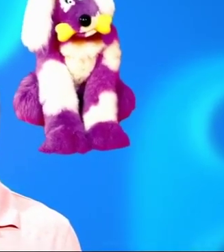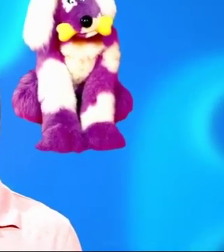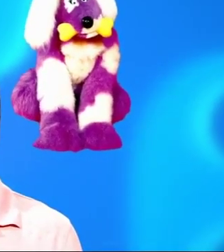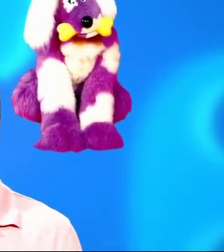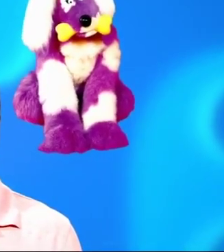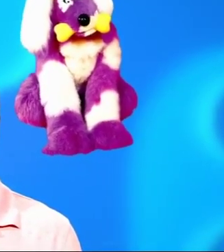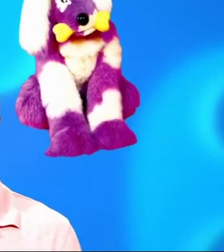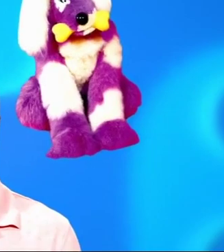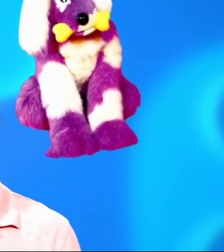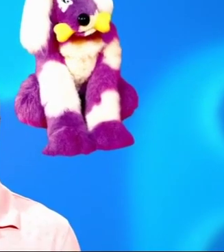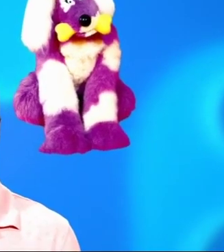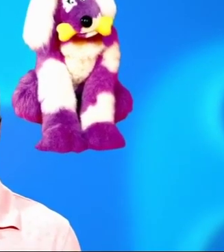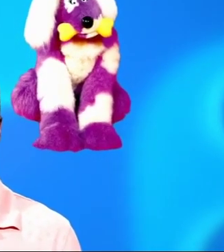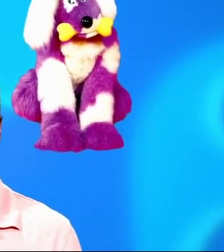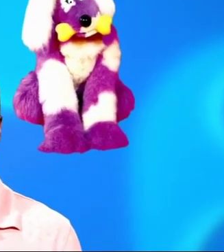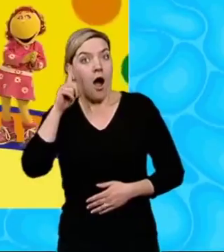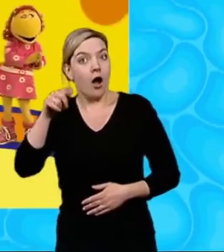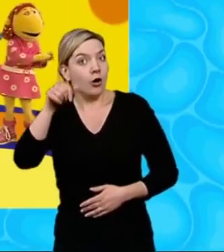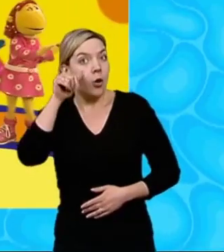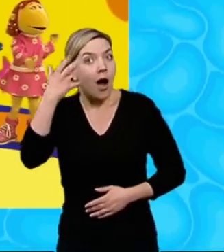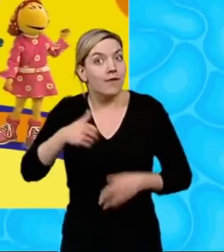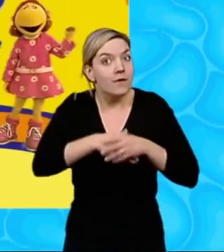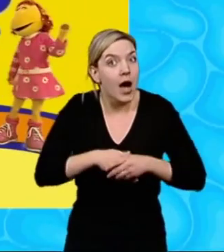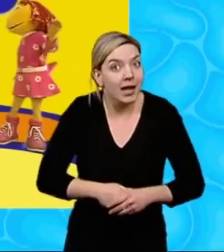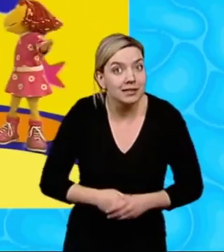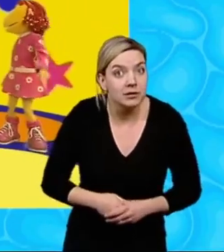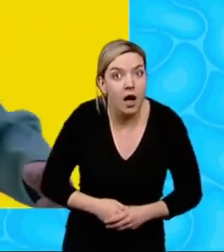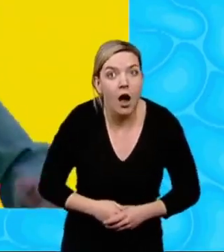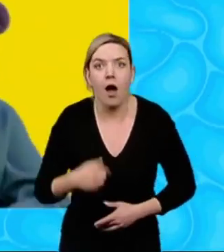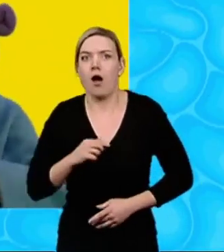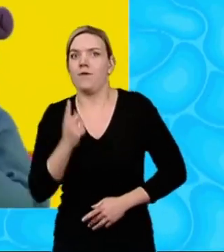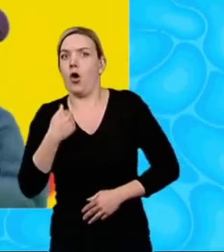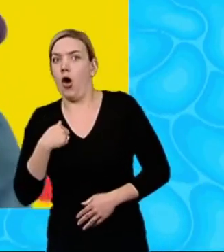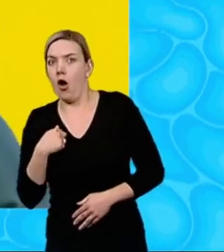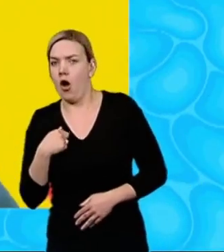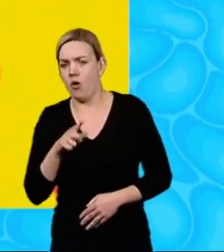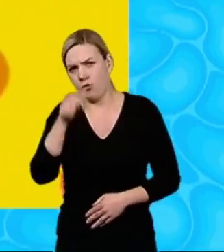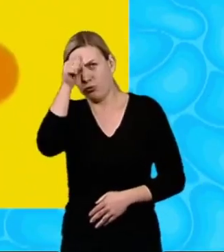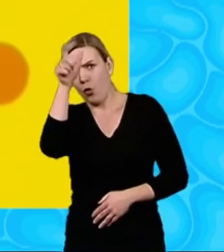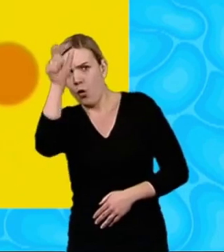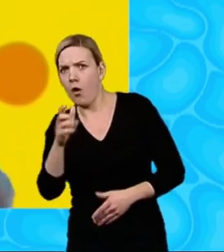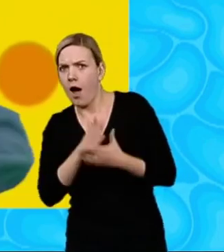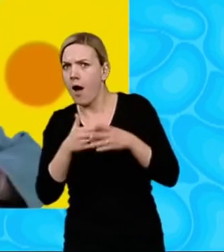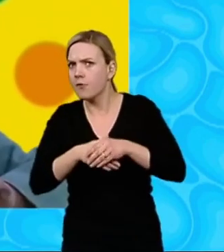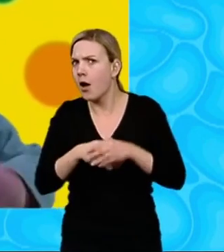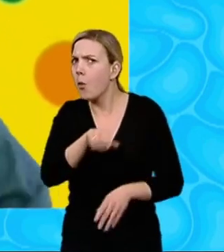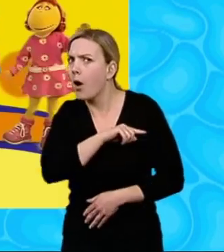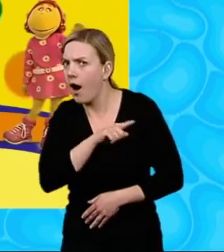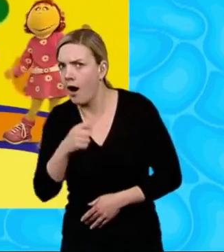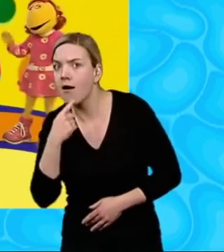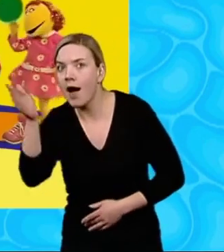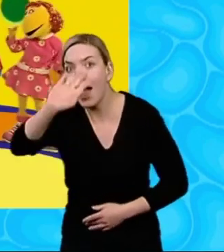Have you guessed yet? Yes. You know you have a friend when they say hello.